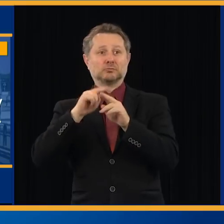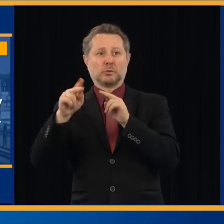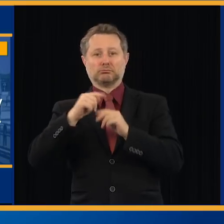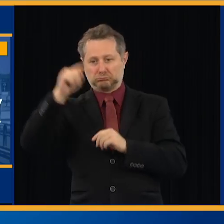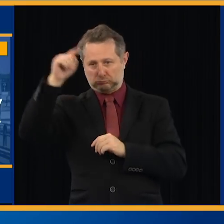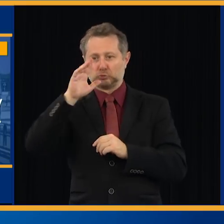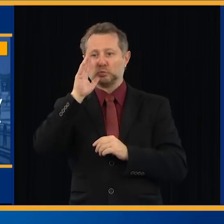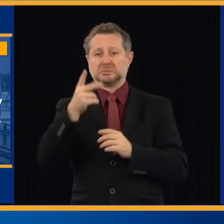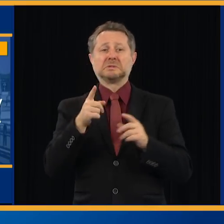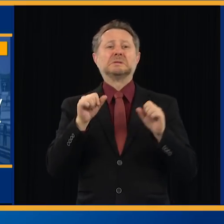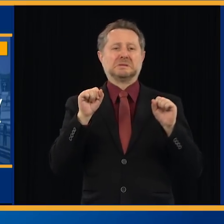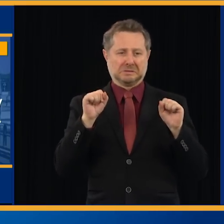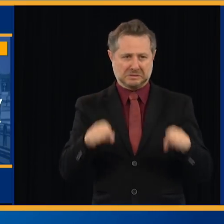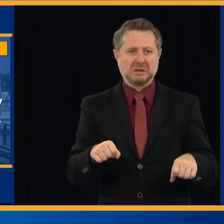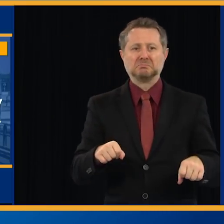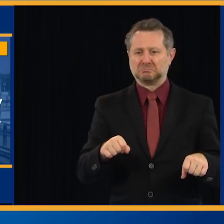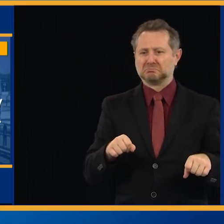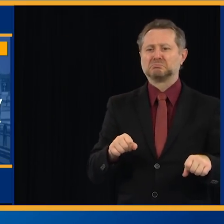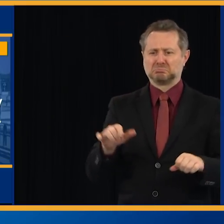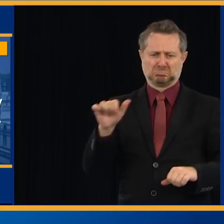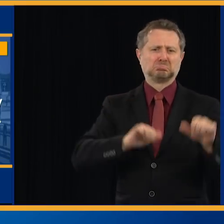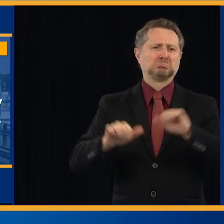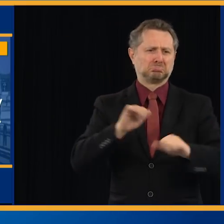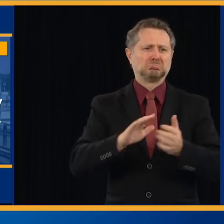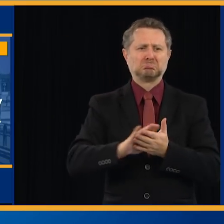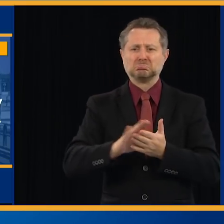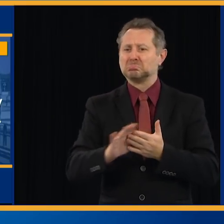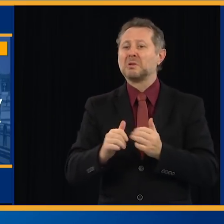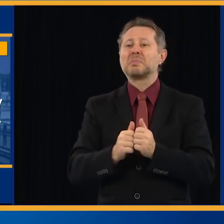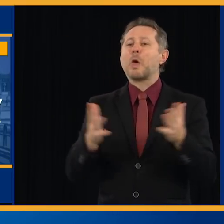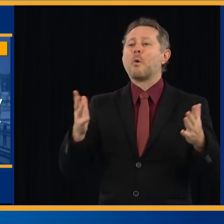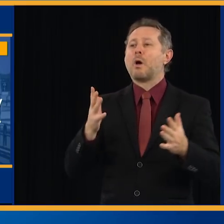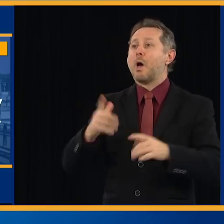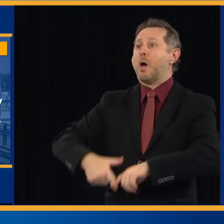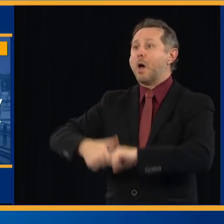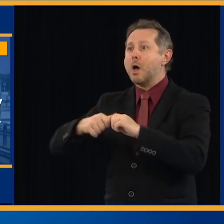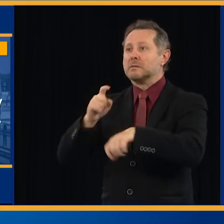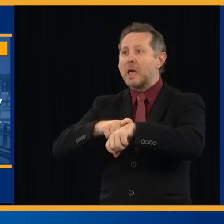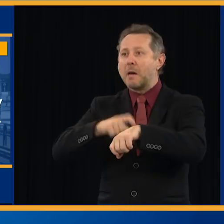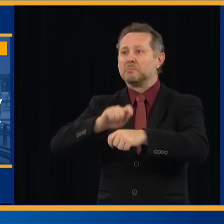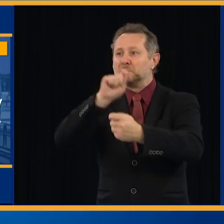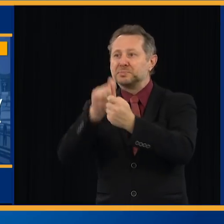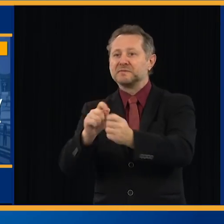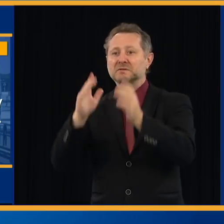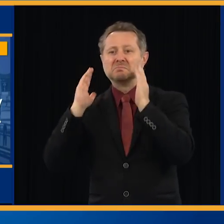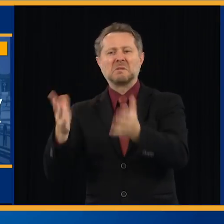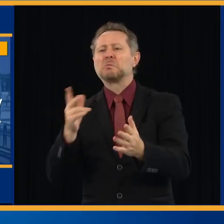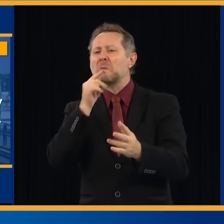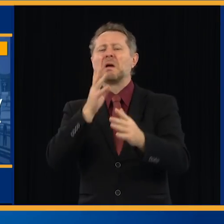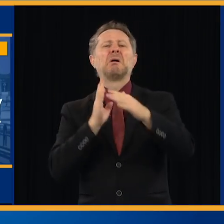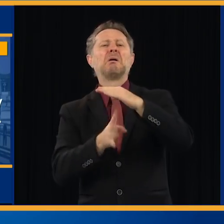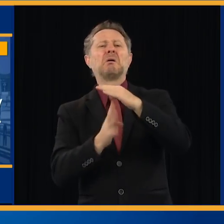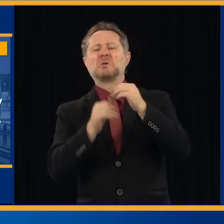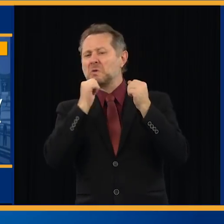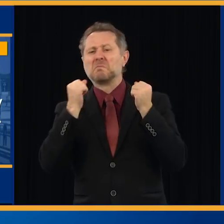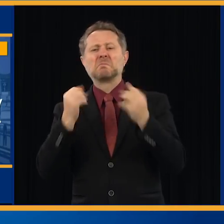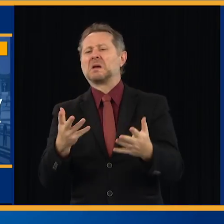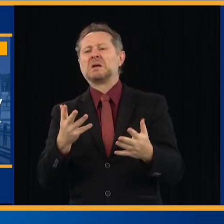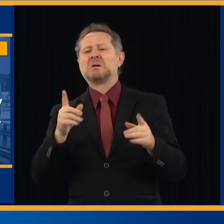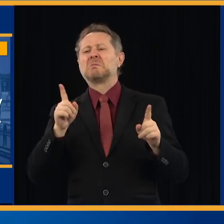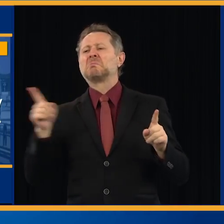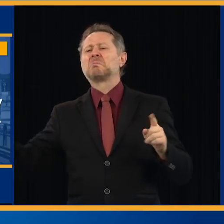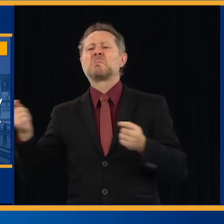any disruption in service because of the volume of ridership, et cetera. So just think about it.